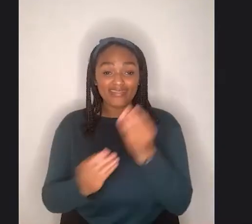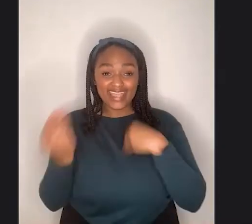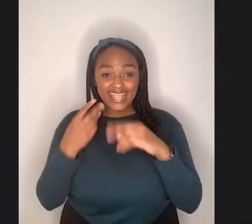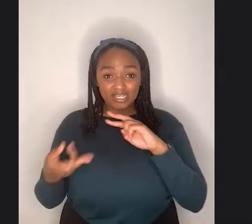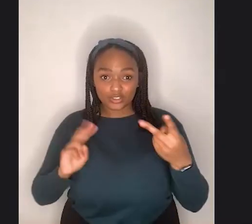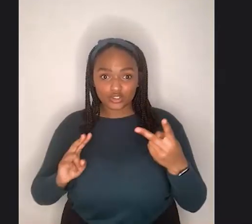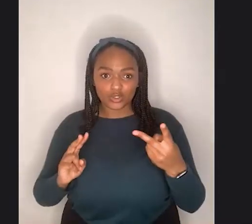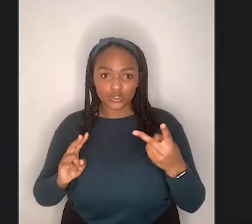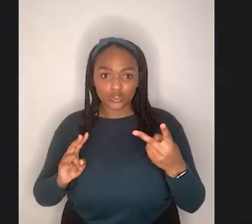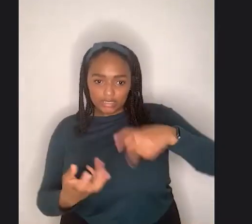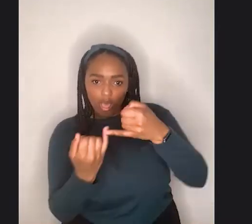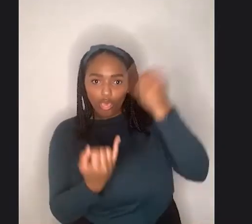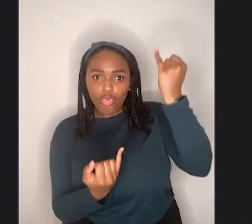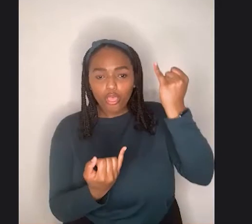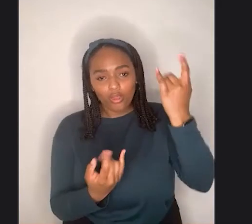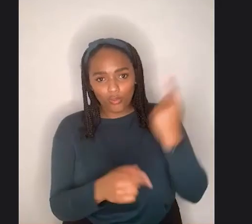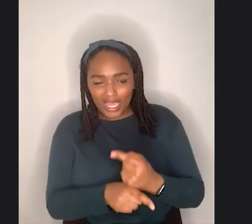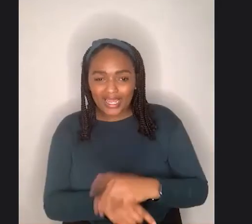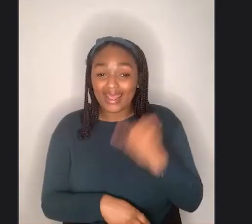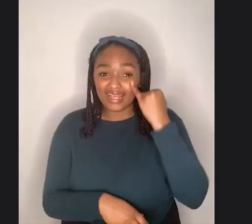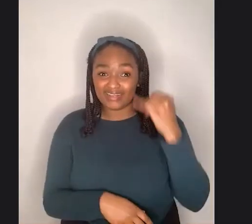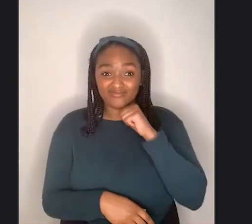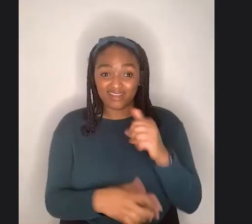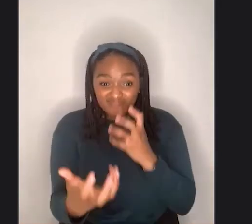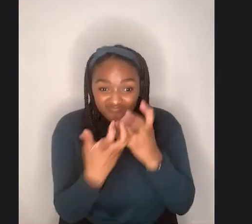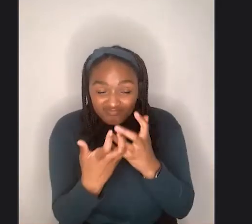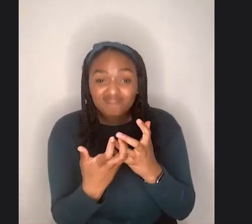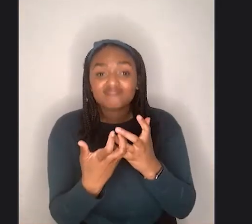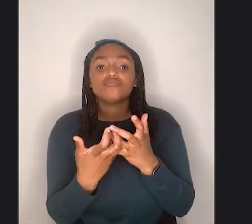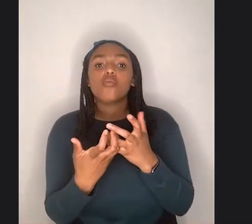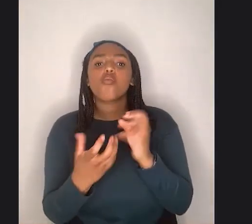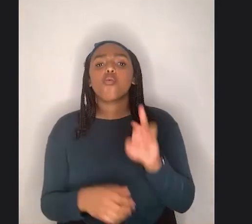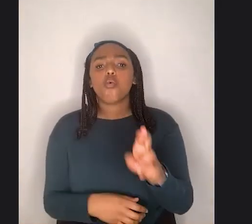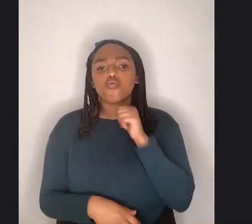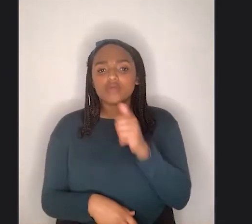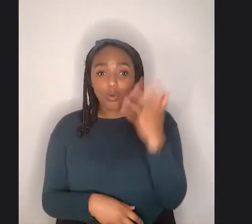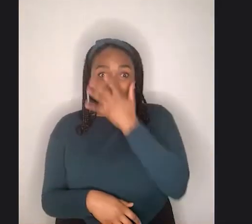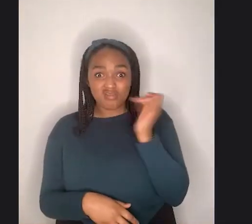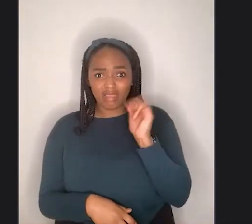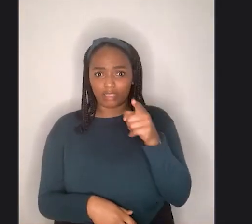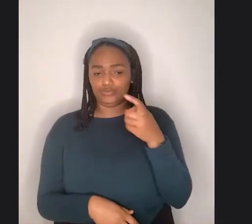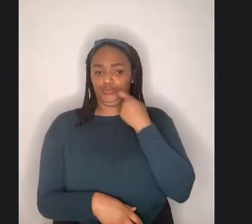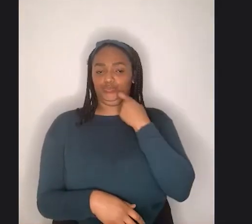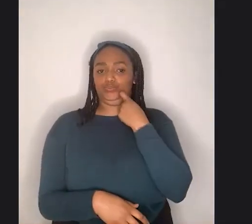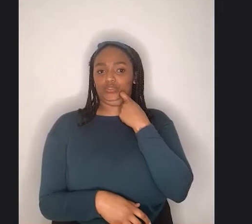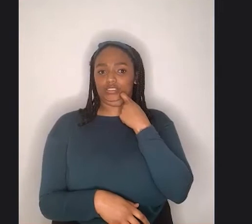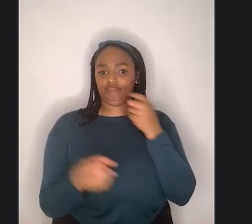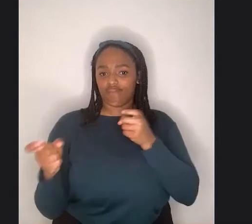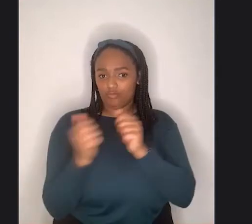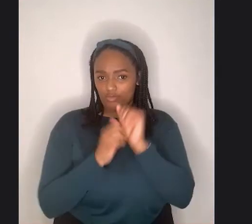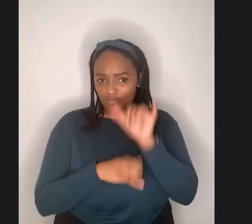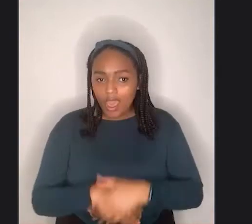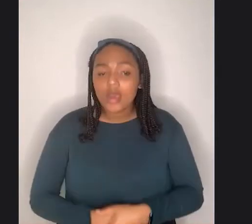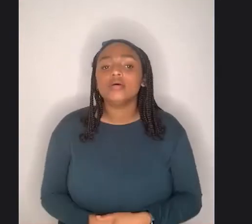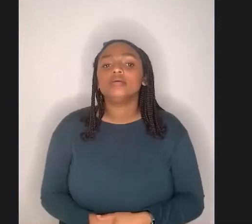if you, uh, if you're not that, um, or you don't look like you were recently that we can't even perceive that you might